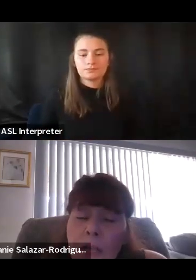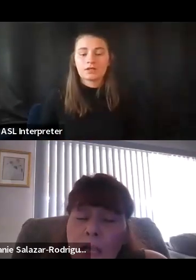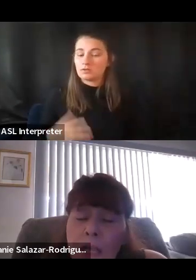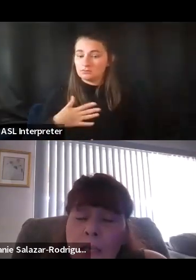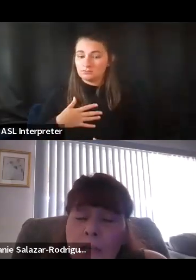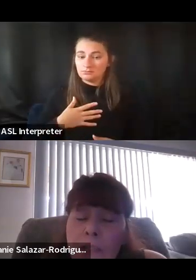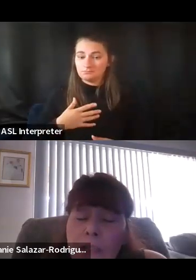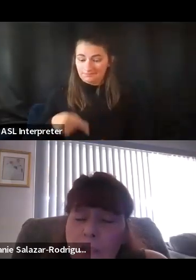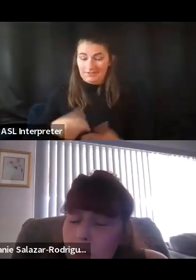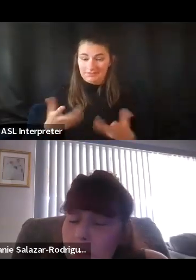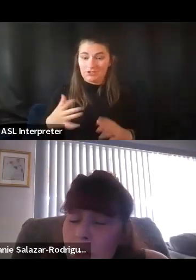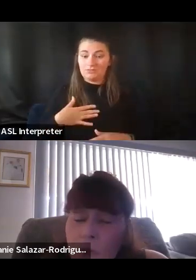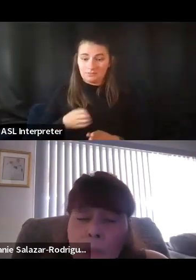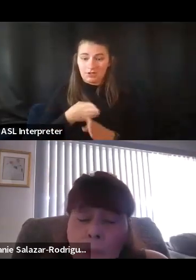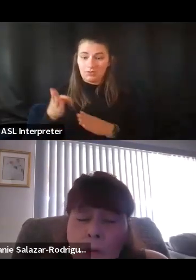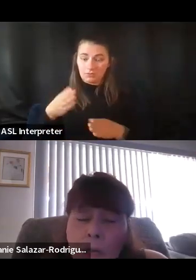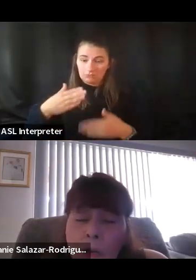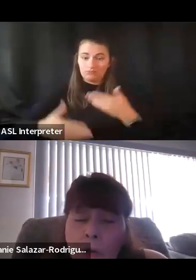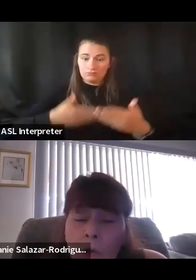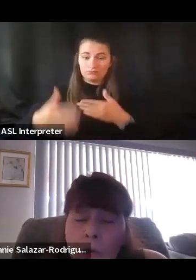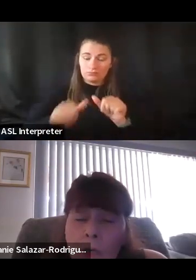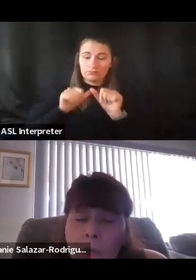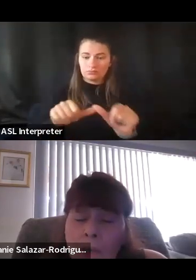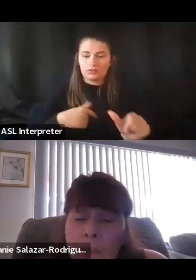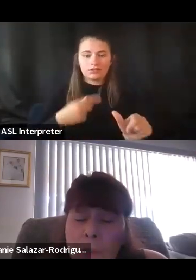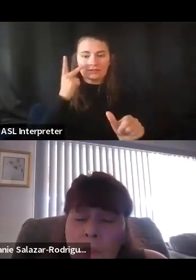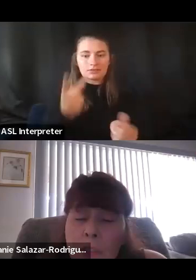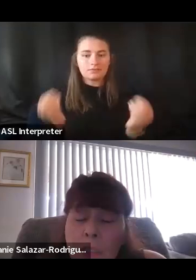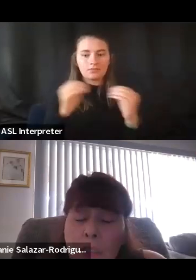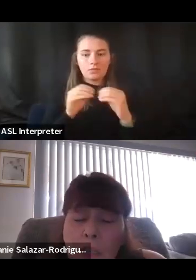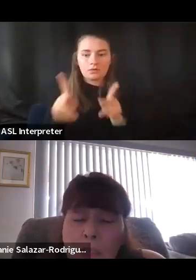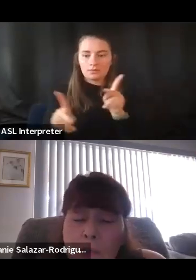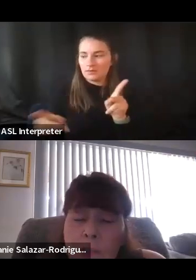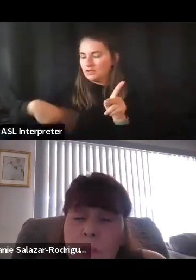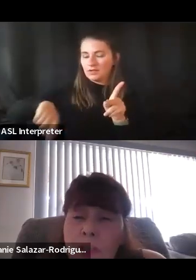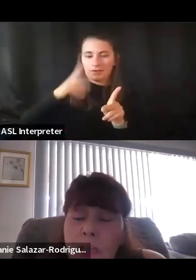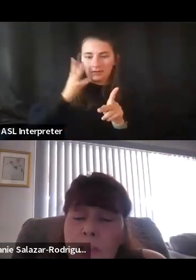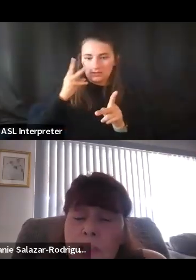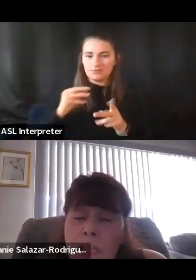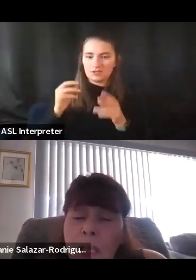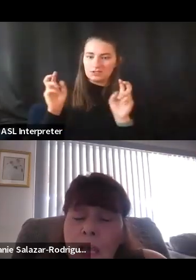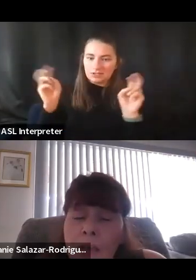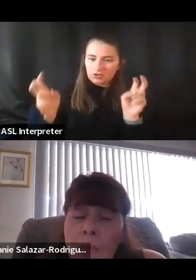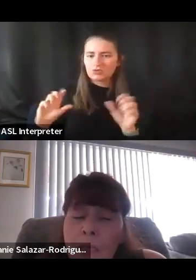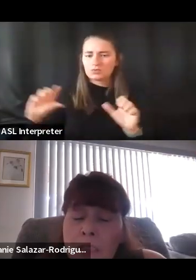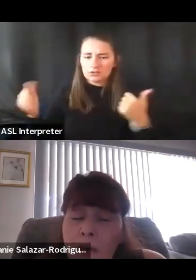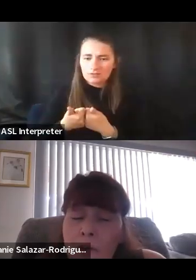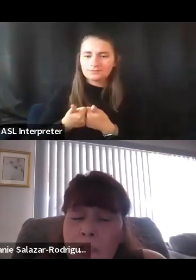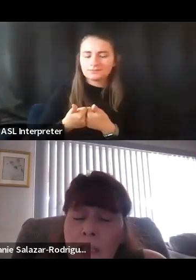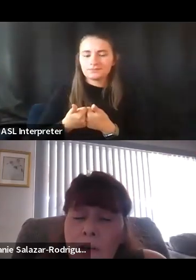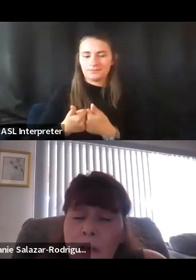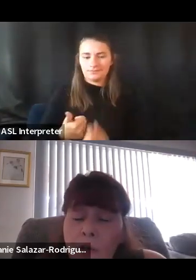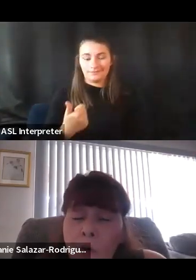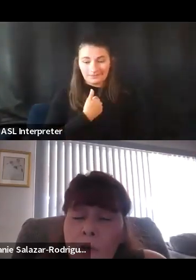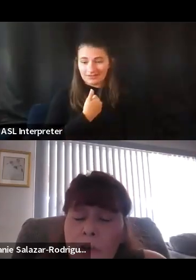career and I have seen, you know, additional people who, um, have experienced, uh, lots of issues and challenges. And then myself,